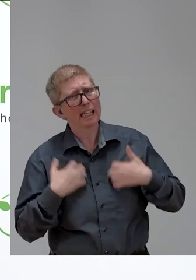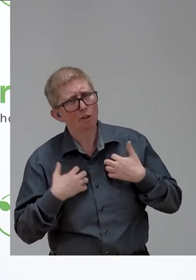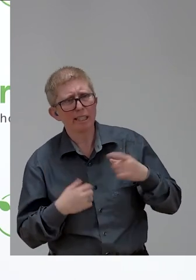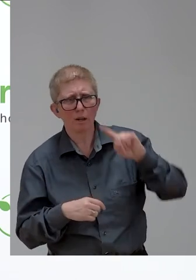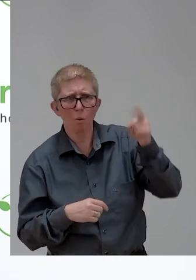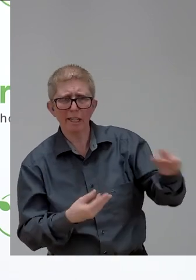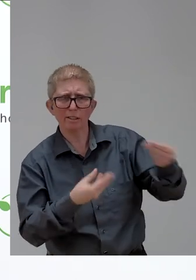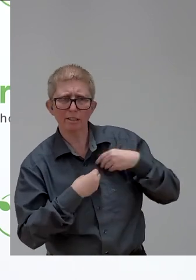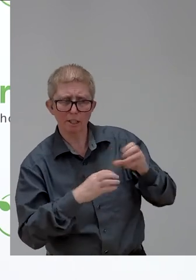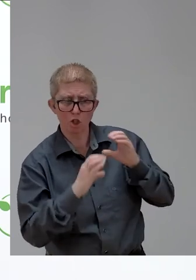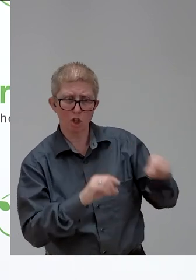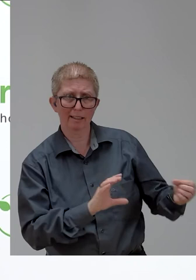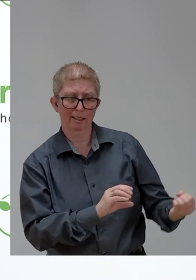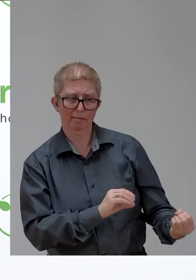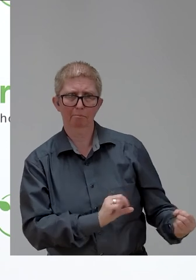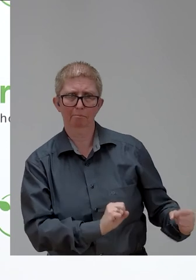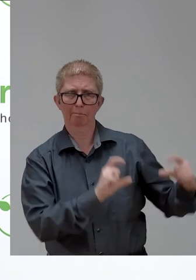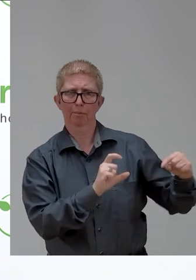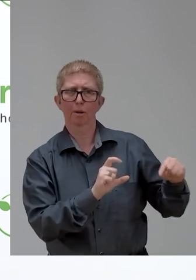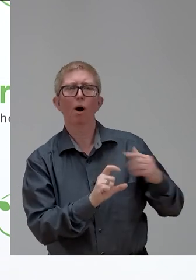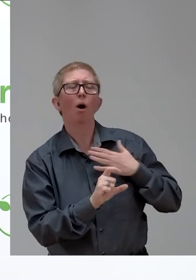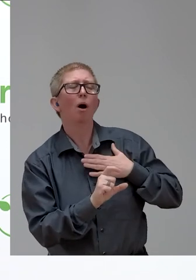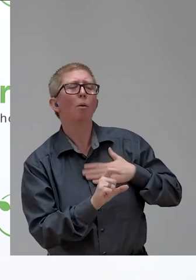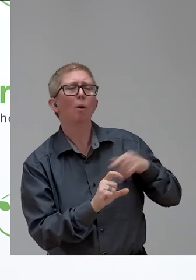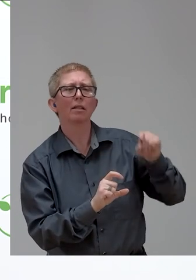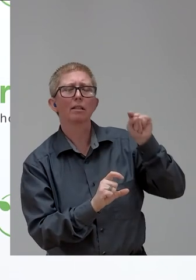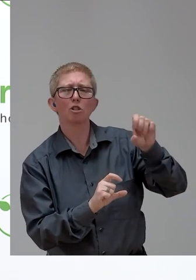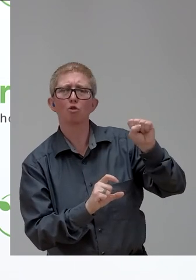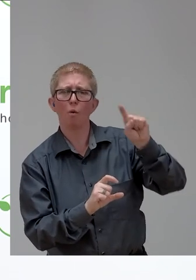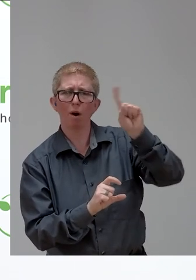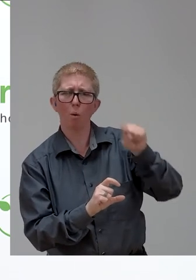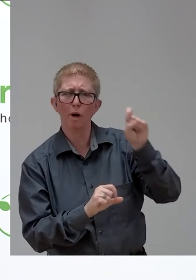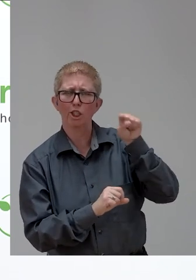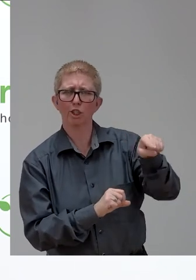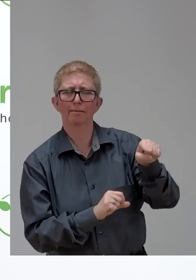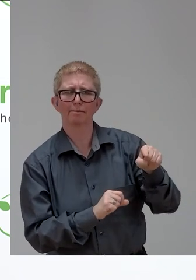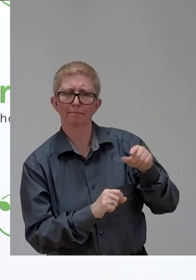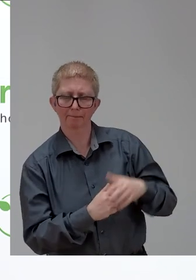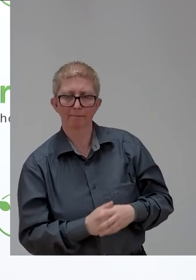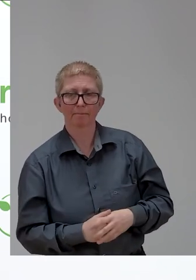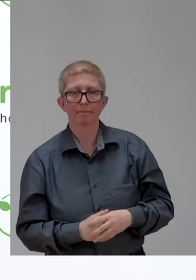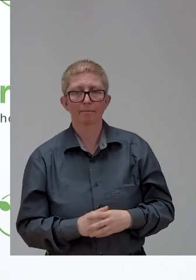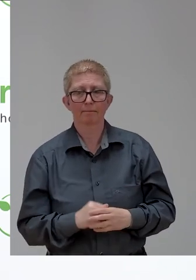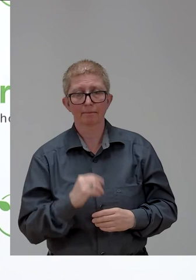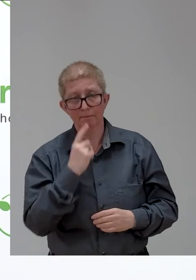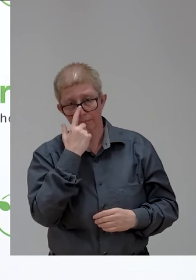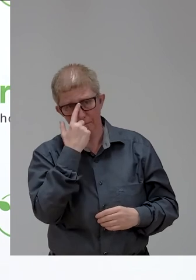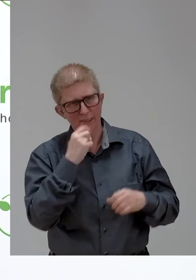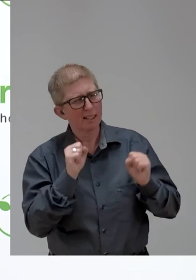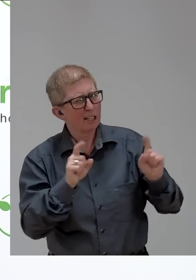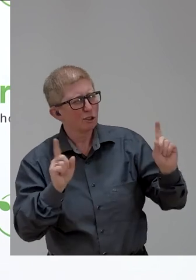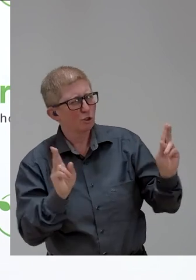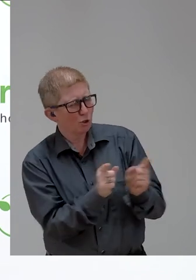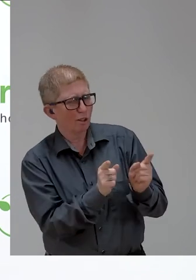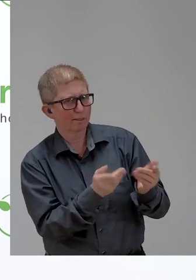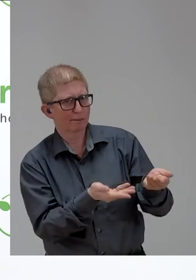the chat as well to Sophia, which I would like to, to end this session with Sophia. The question was, could you give us a very brief update on